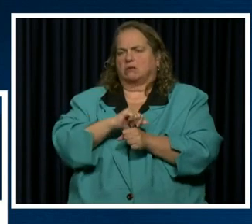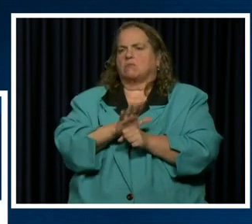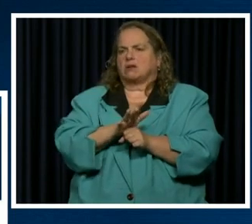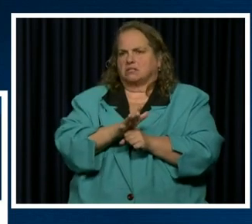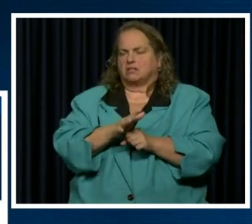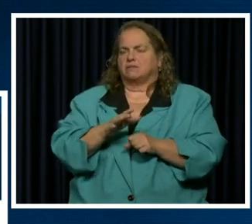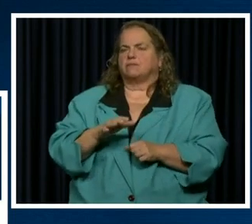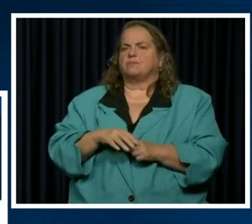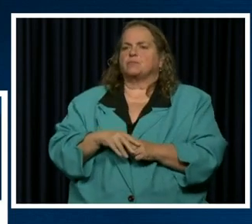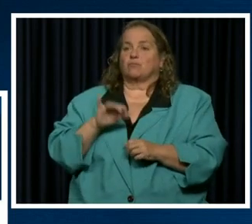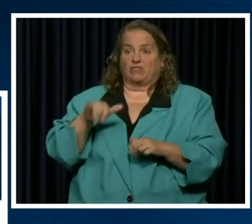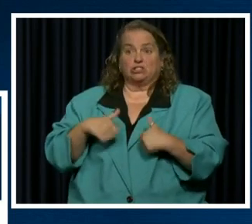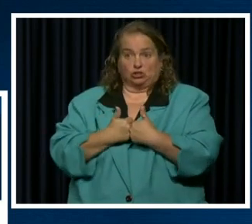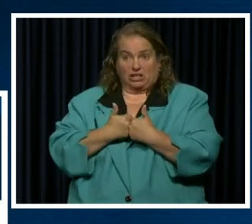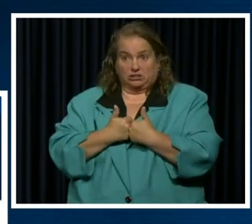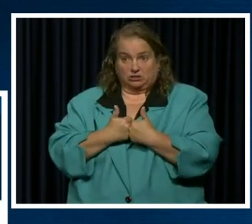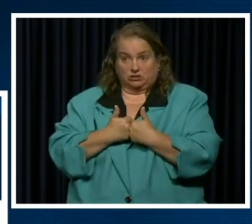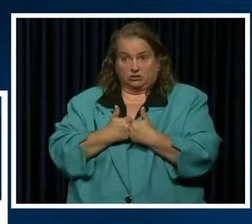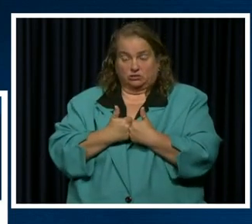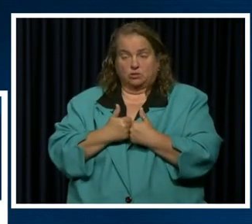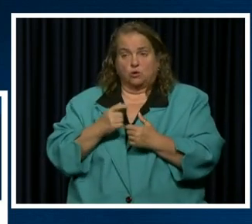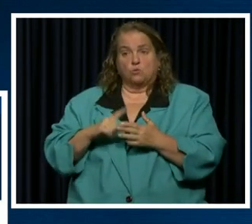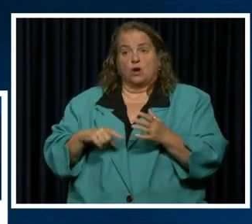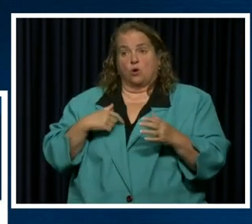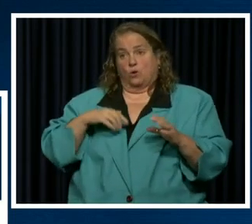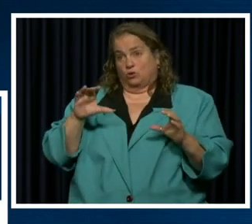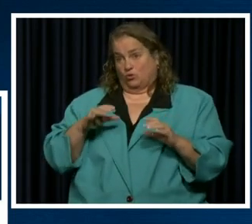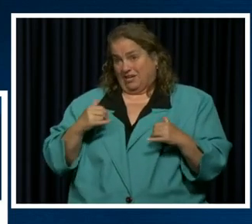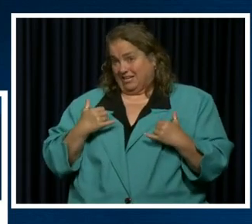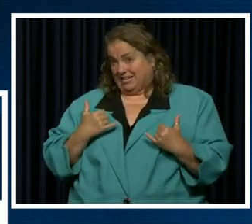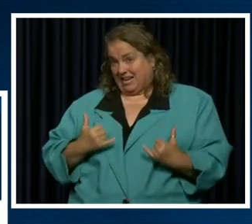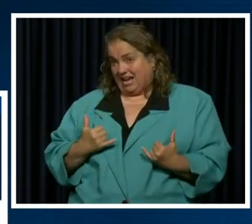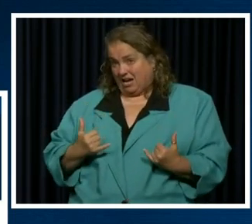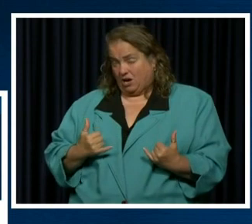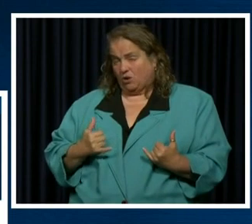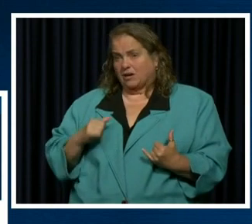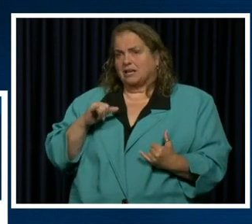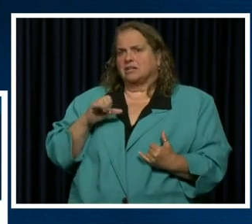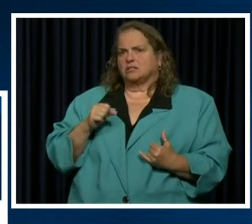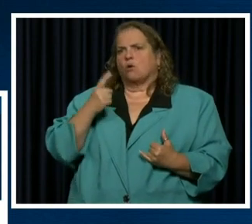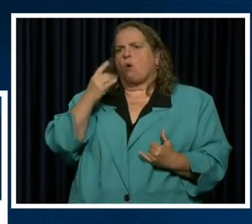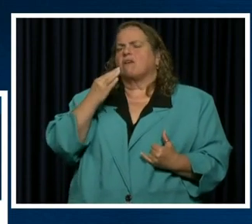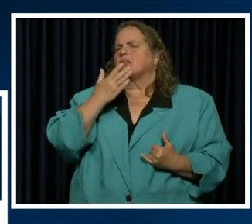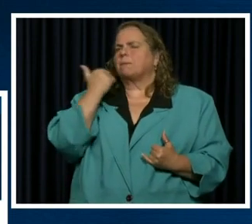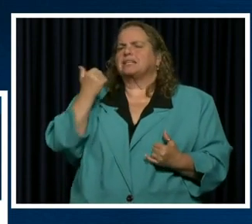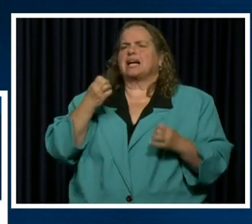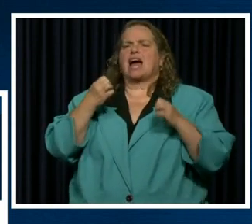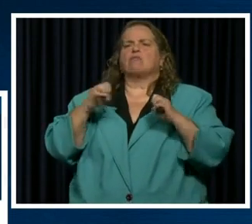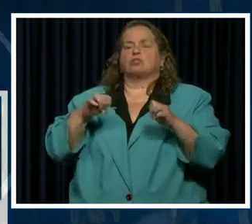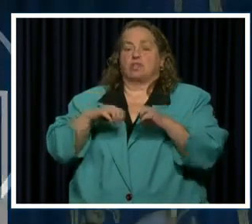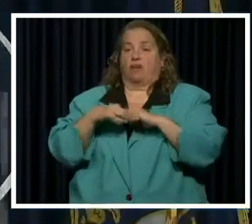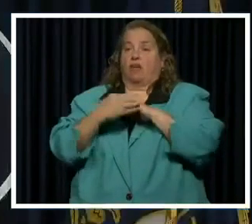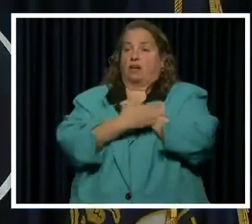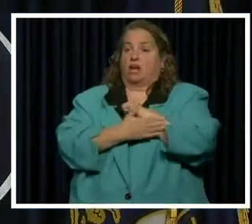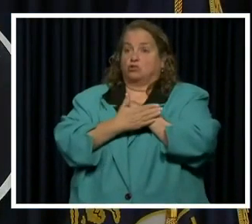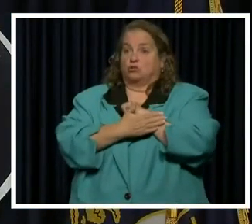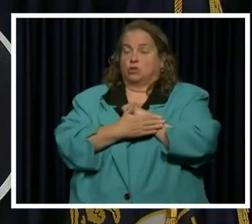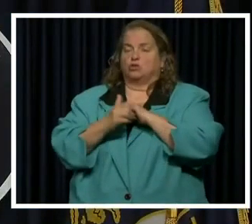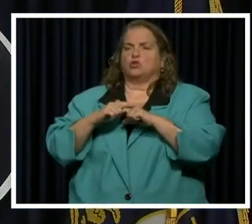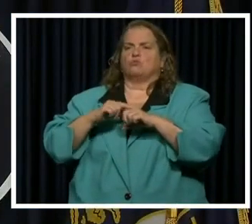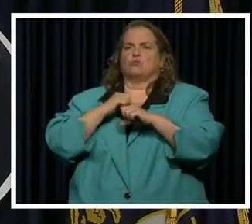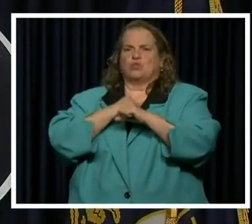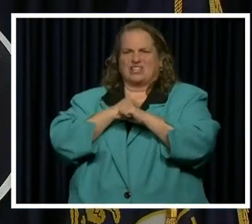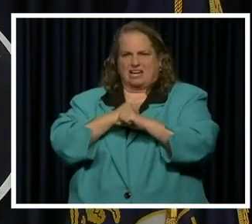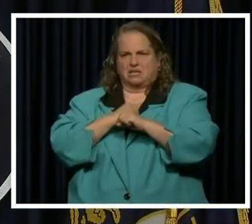that what we have going right now is is one of the best efforts in the country at protecting